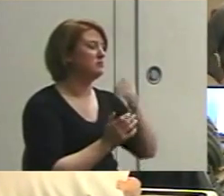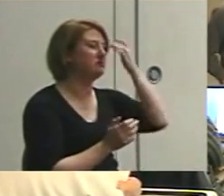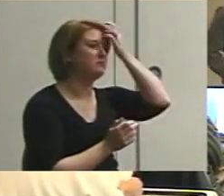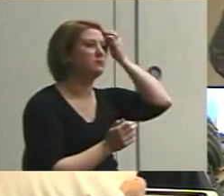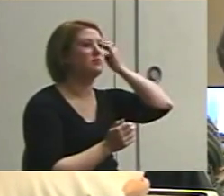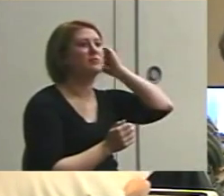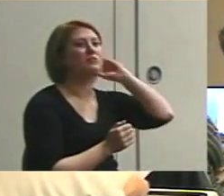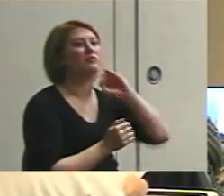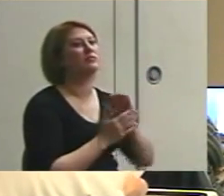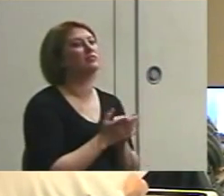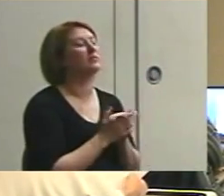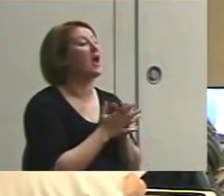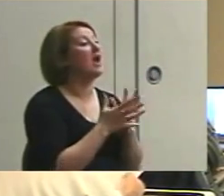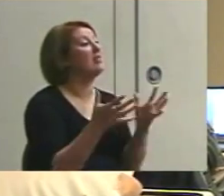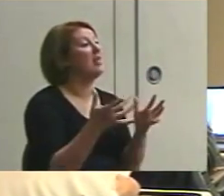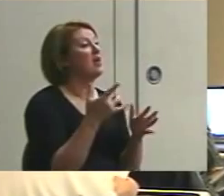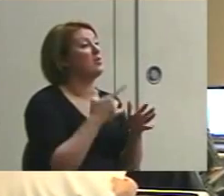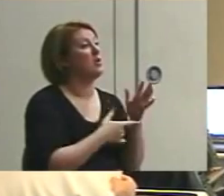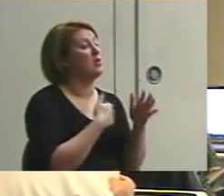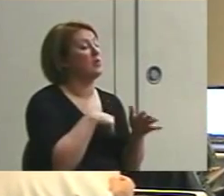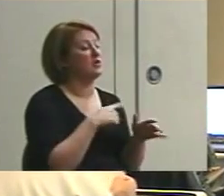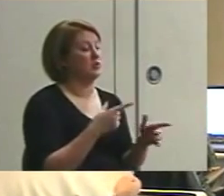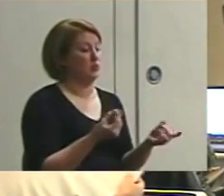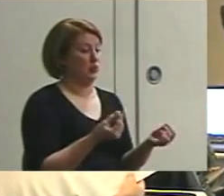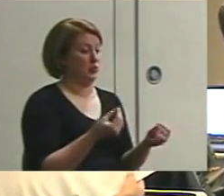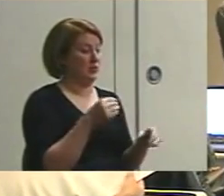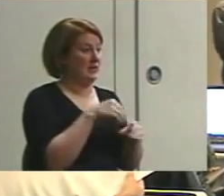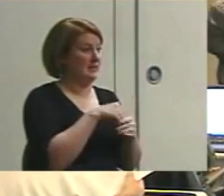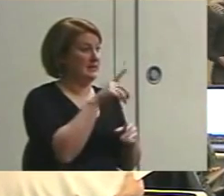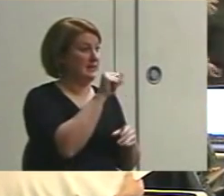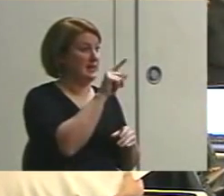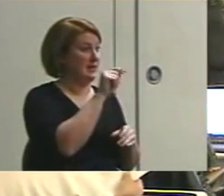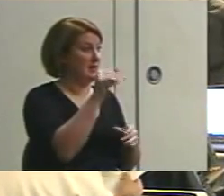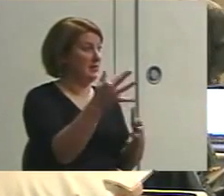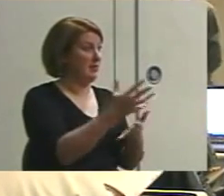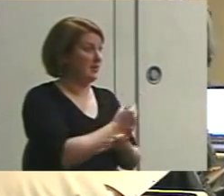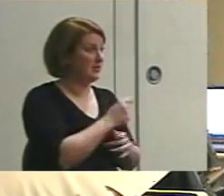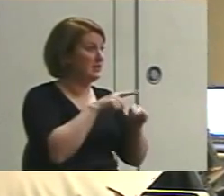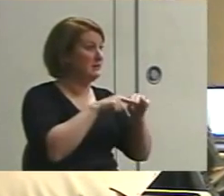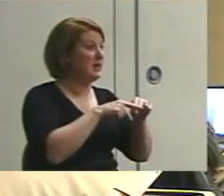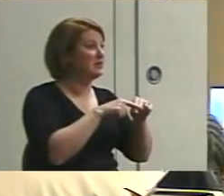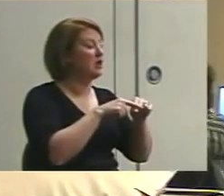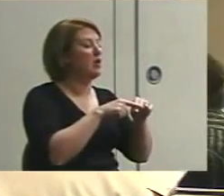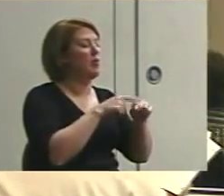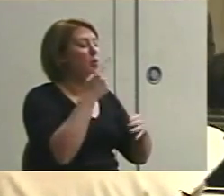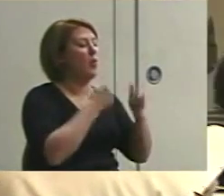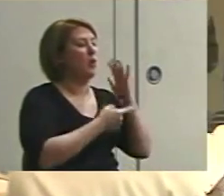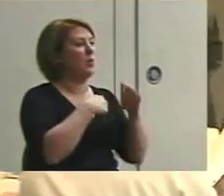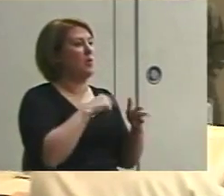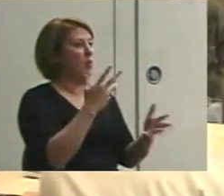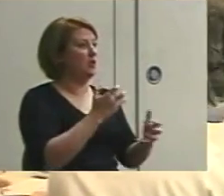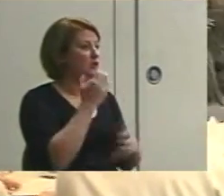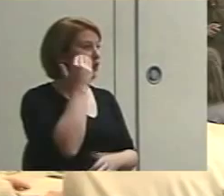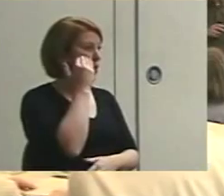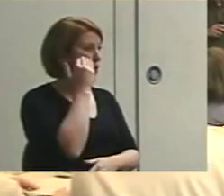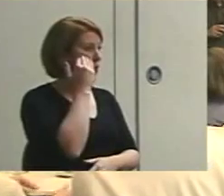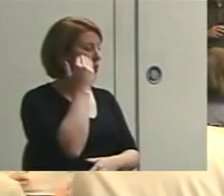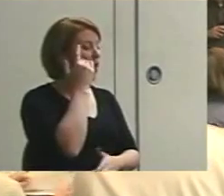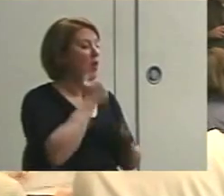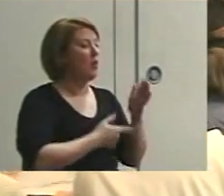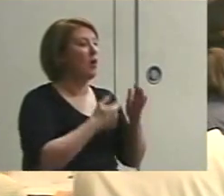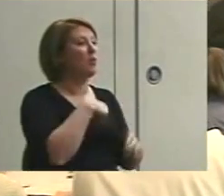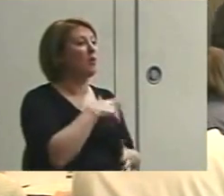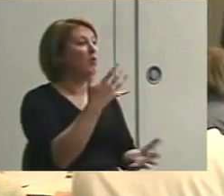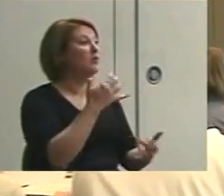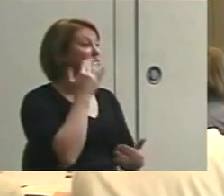Much of what we do in data collection depends on what we want to know, and what we want to